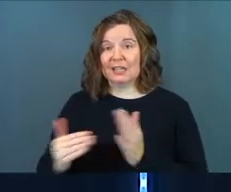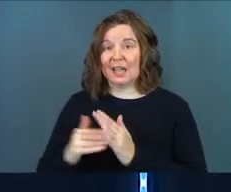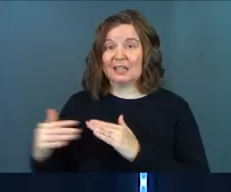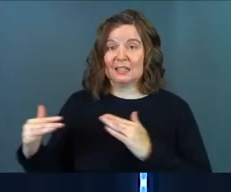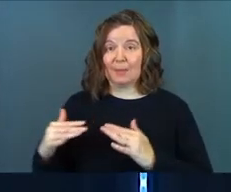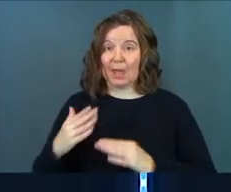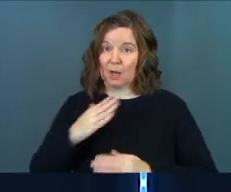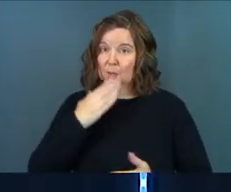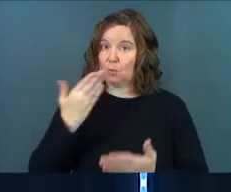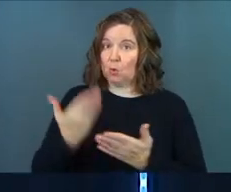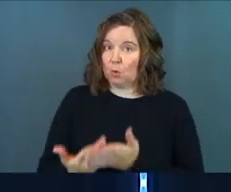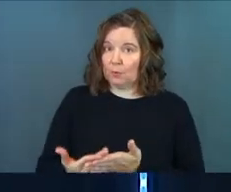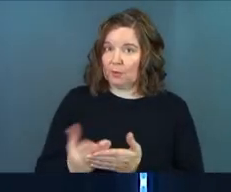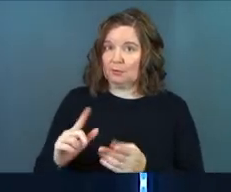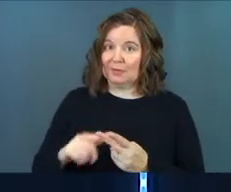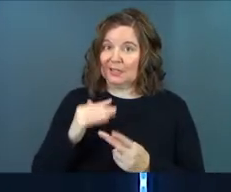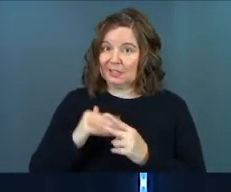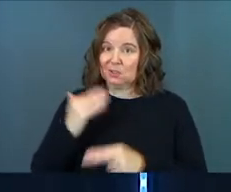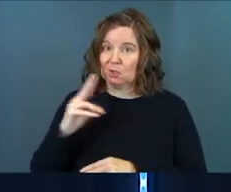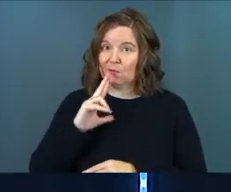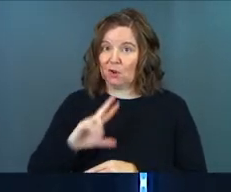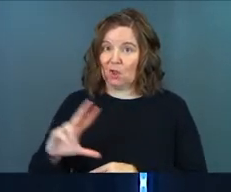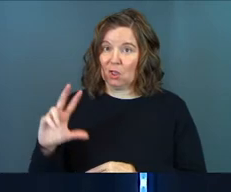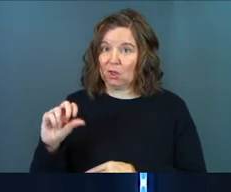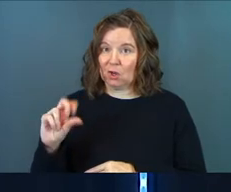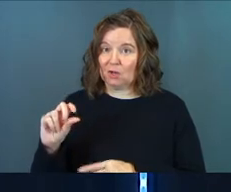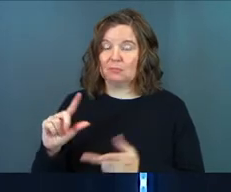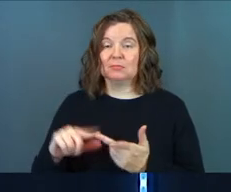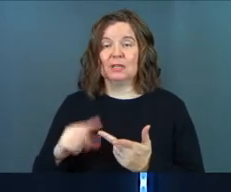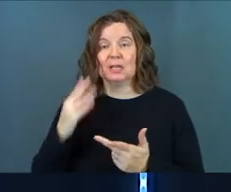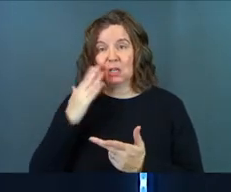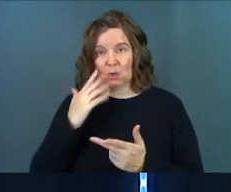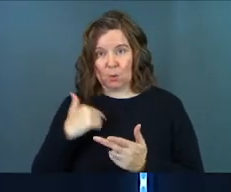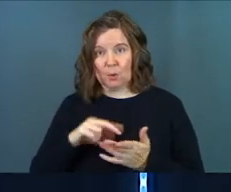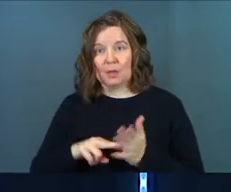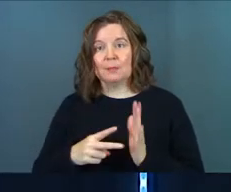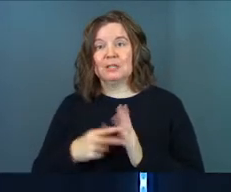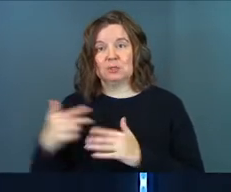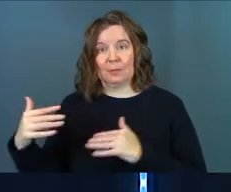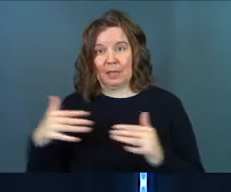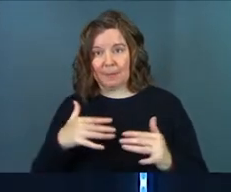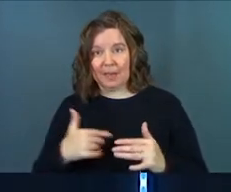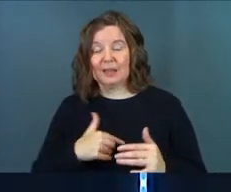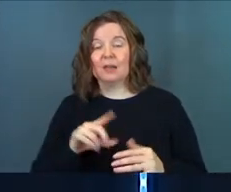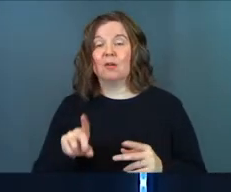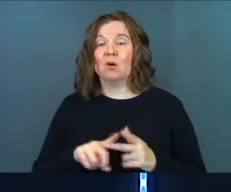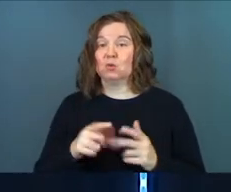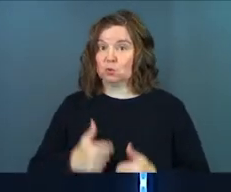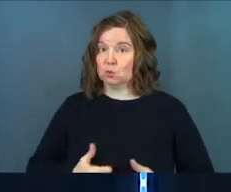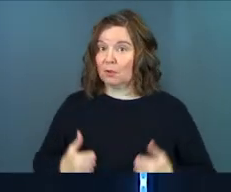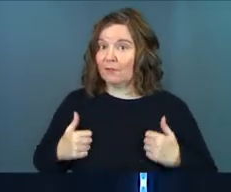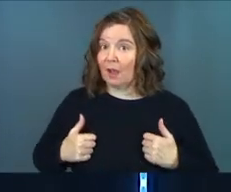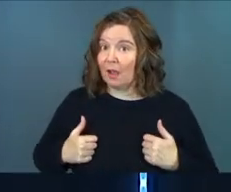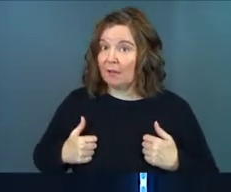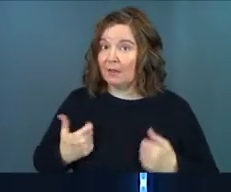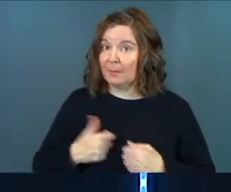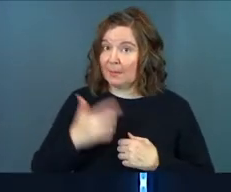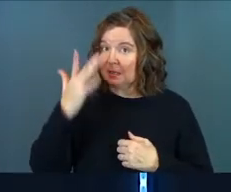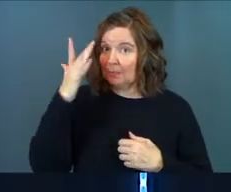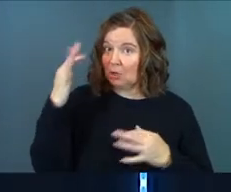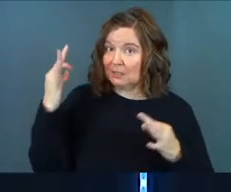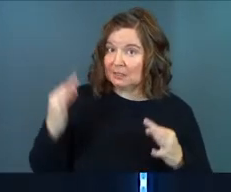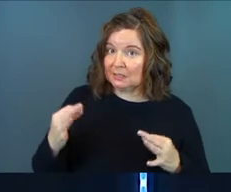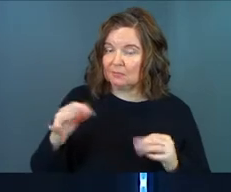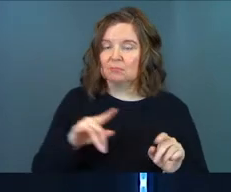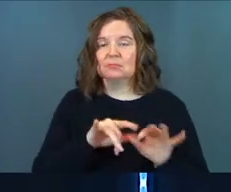he's battle proven. He's over 30 years of age. He knows what it is to be in battle and not only survive that battle and make smart